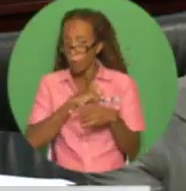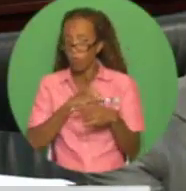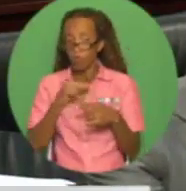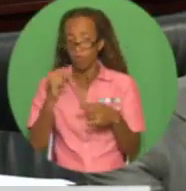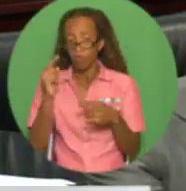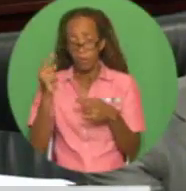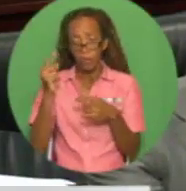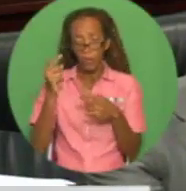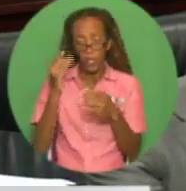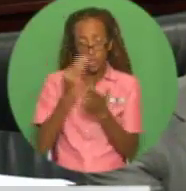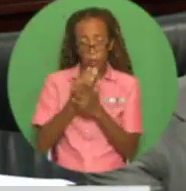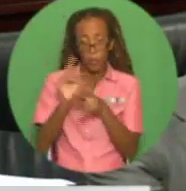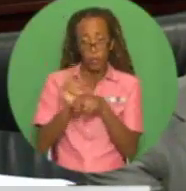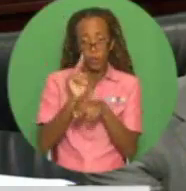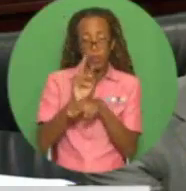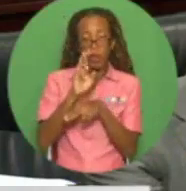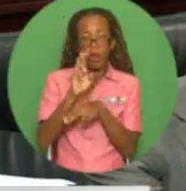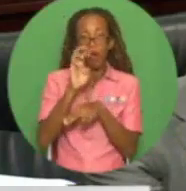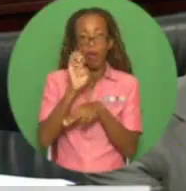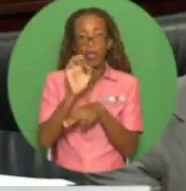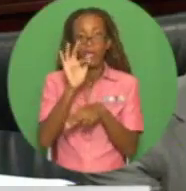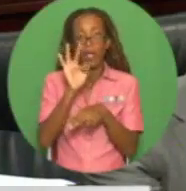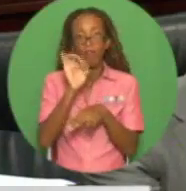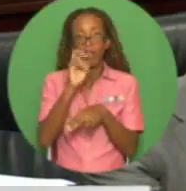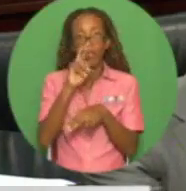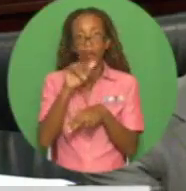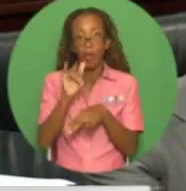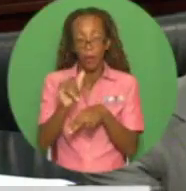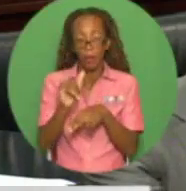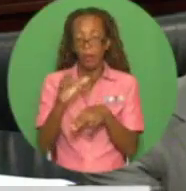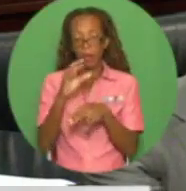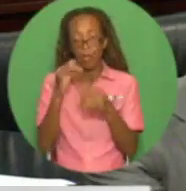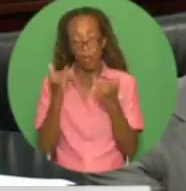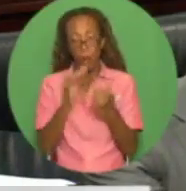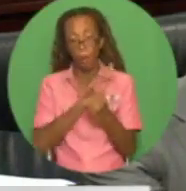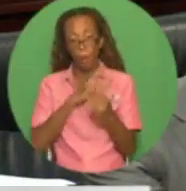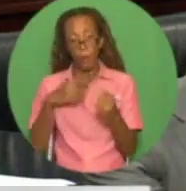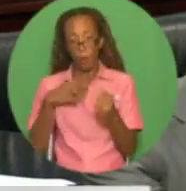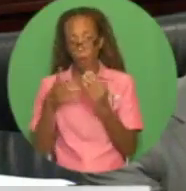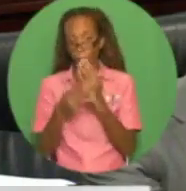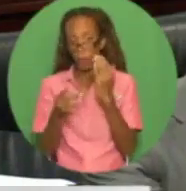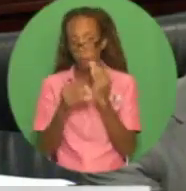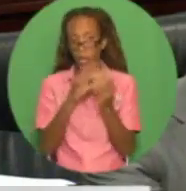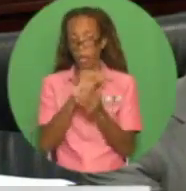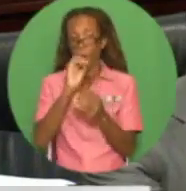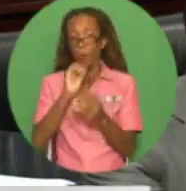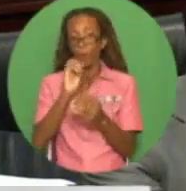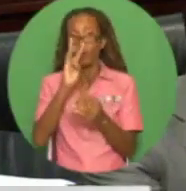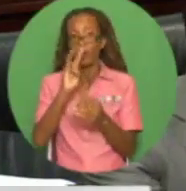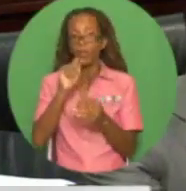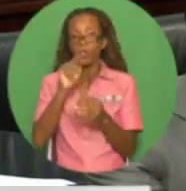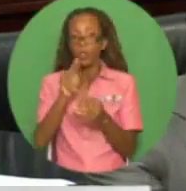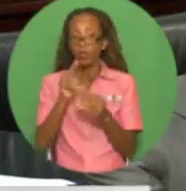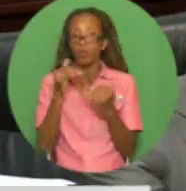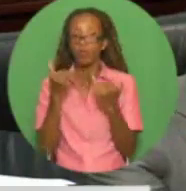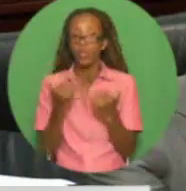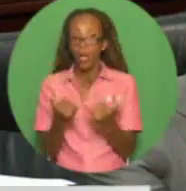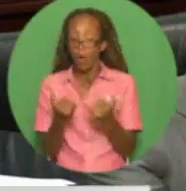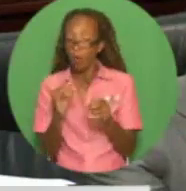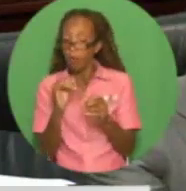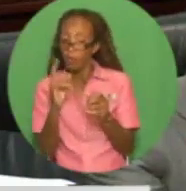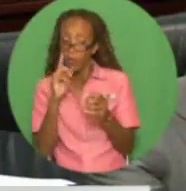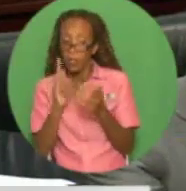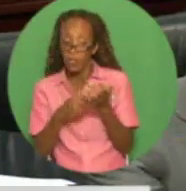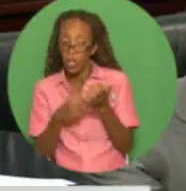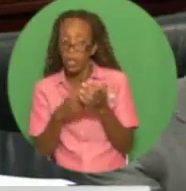refining, the Board of Petrotrin and the oilfield workers trade union have begun the process for ensuring that the employees of